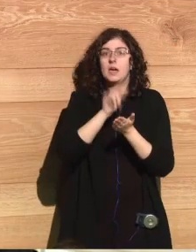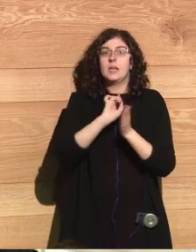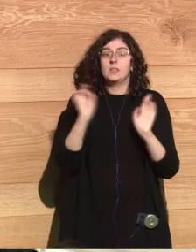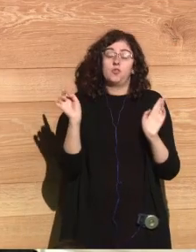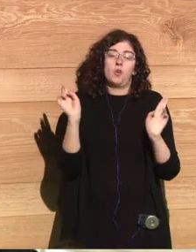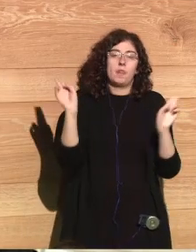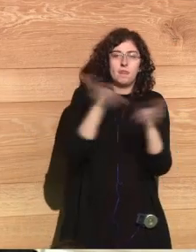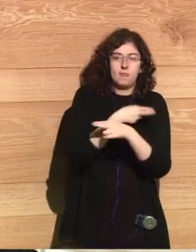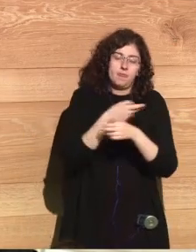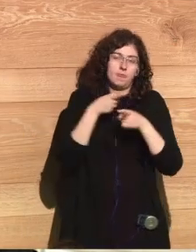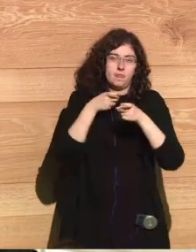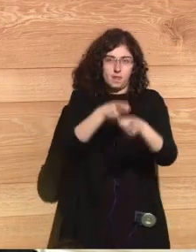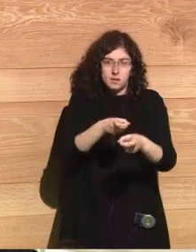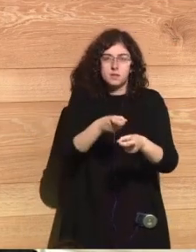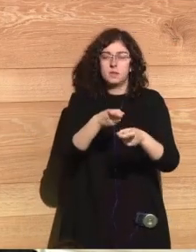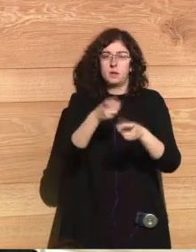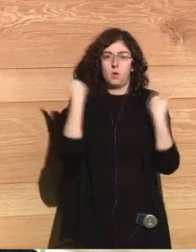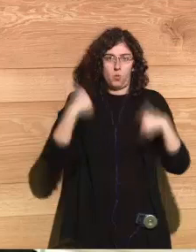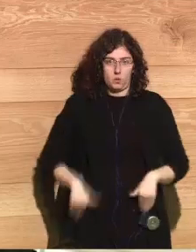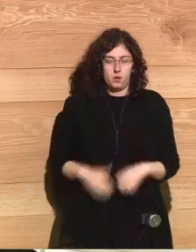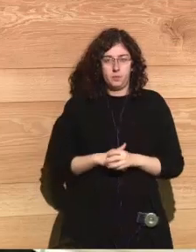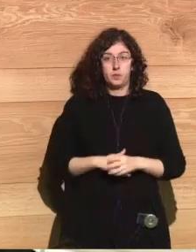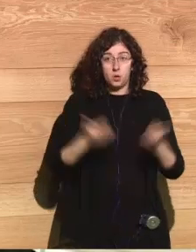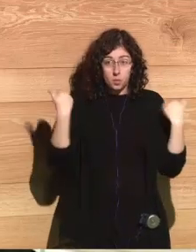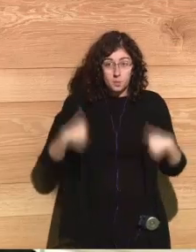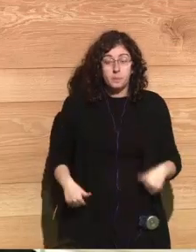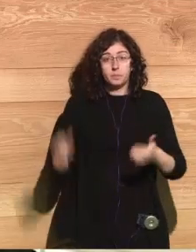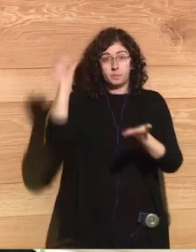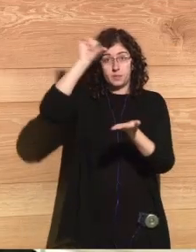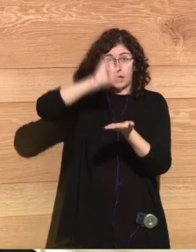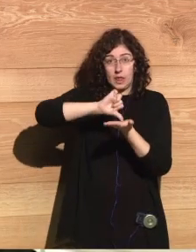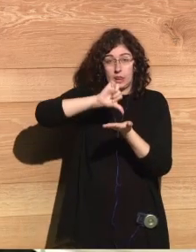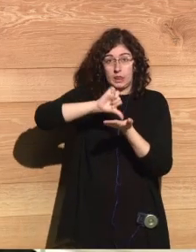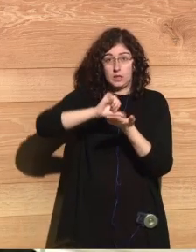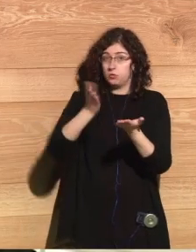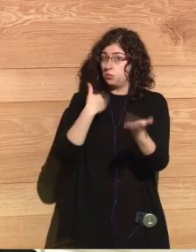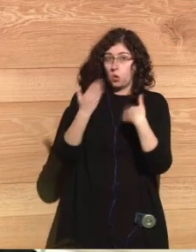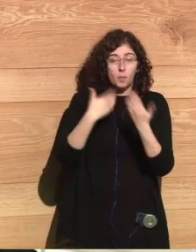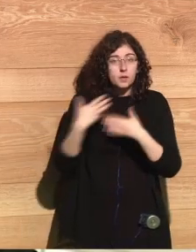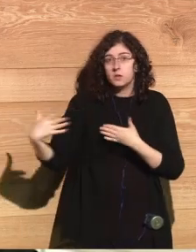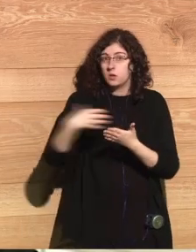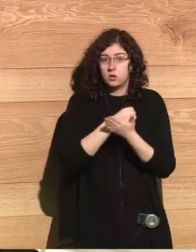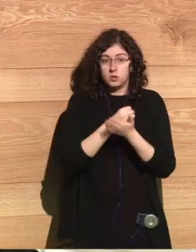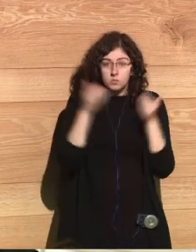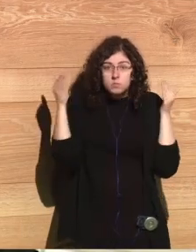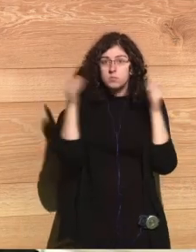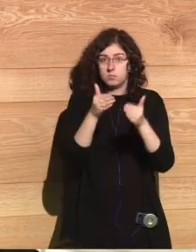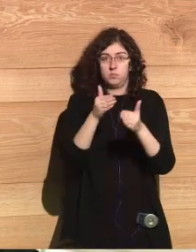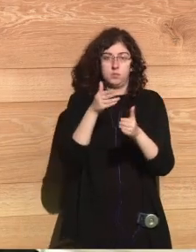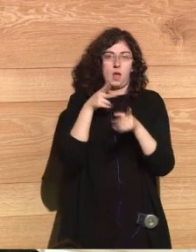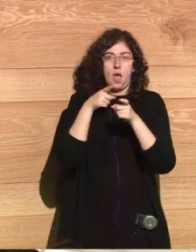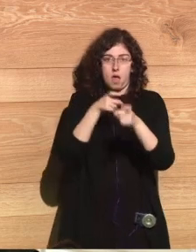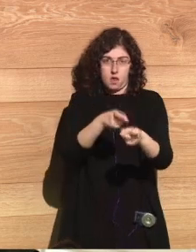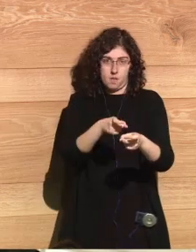process that's called humanitarian, and we place human beings at the core of all the conversations